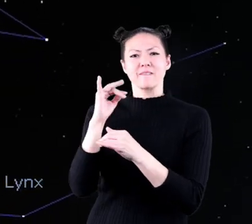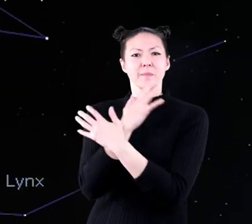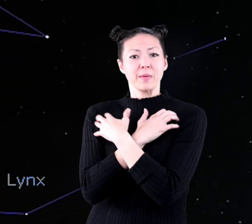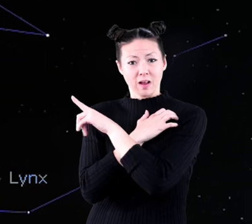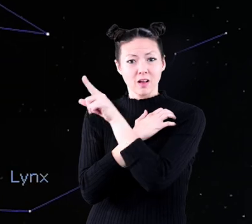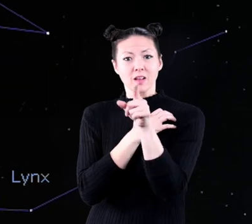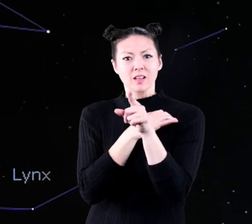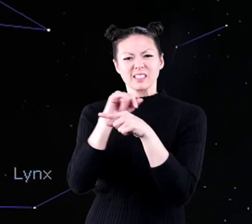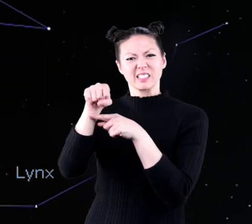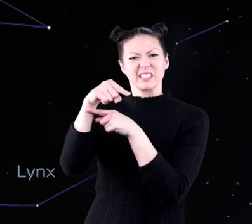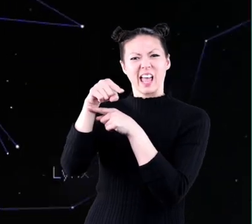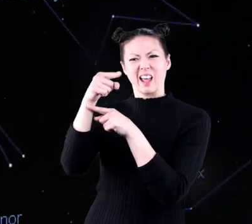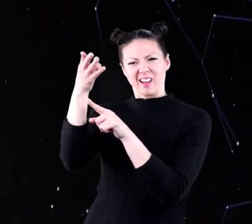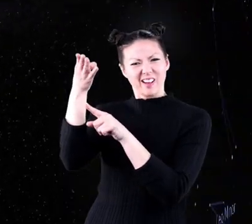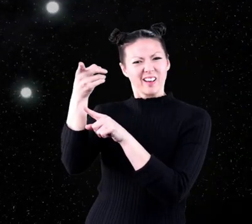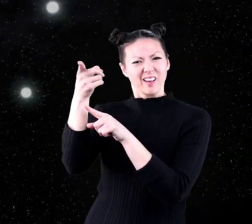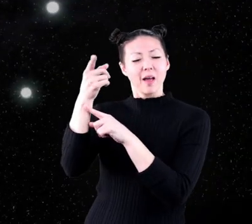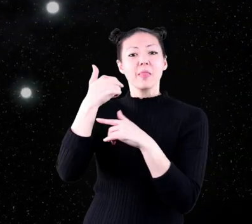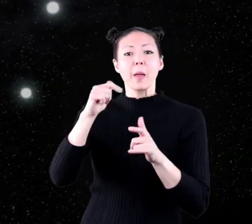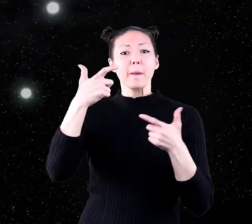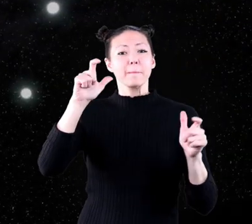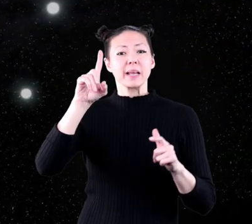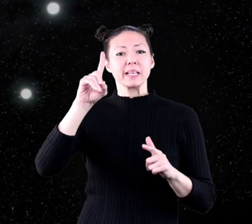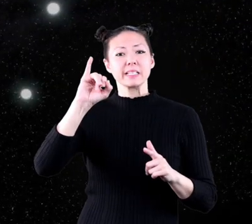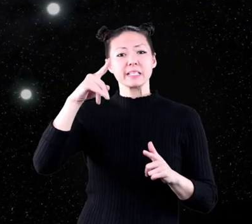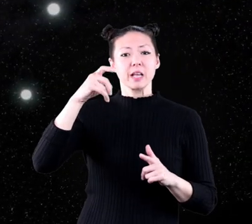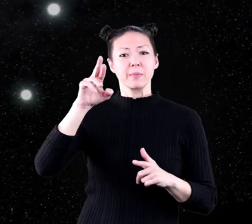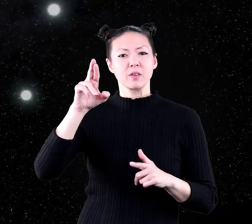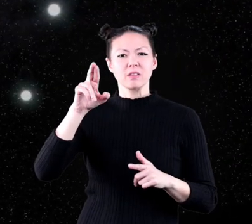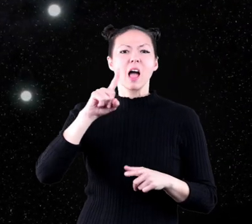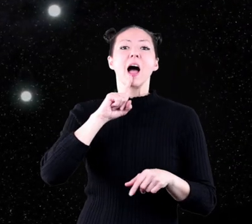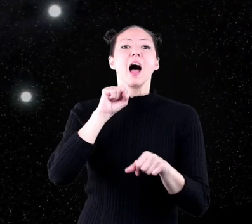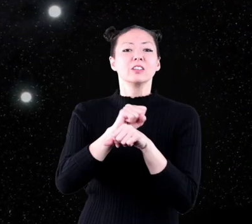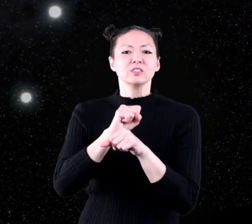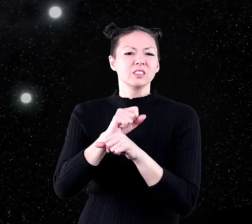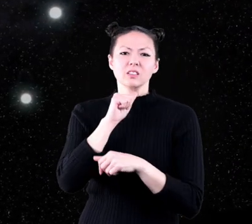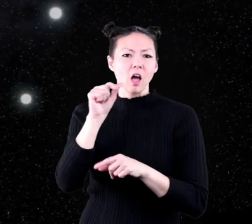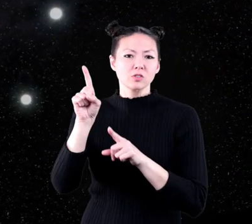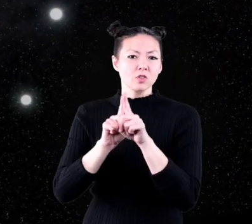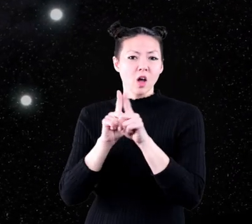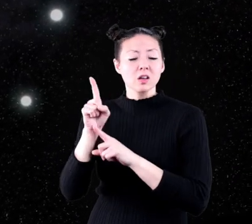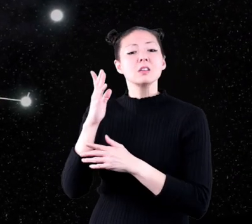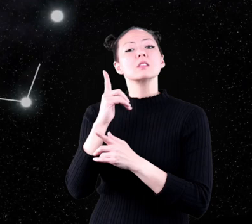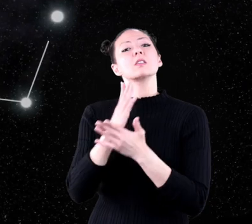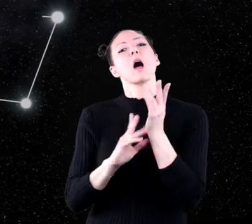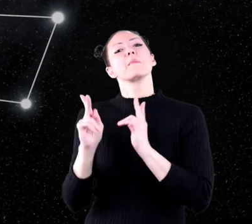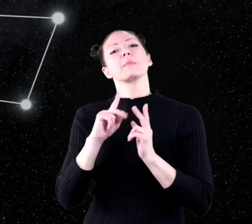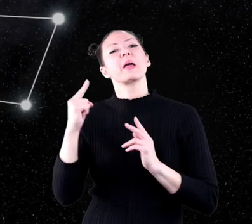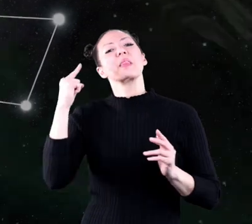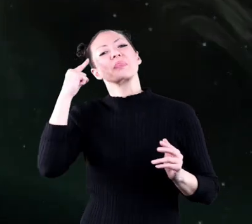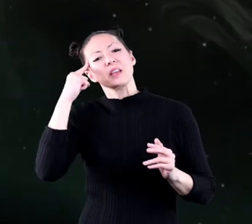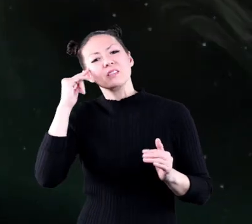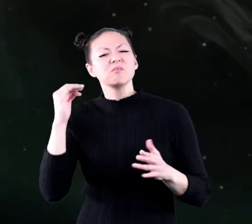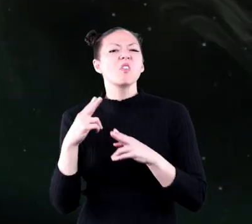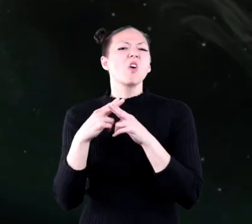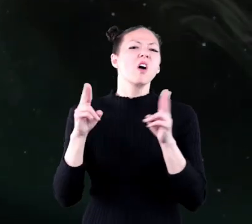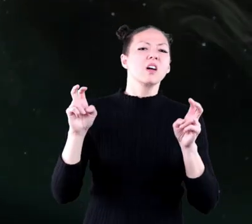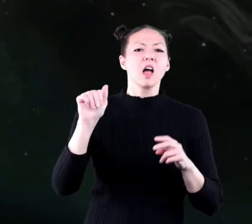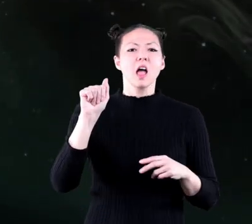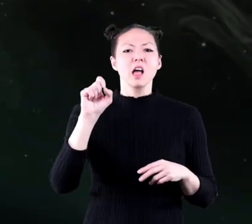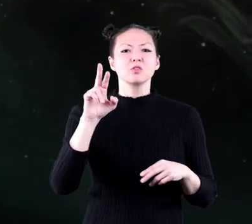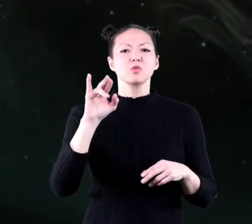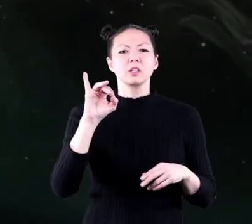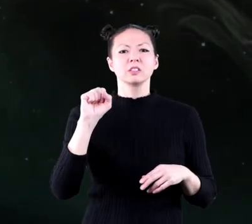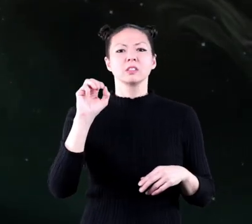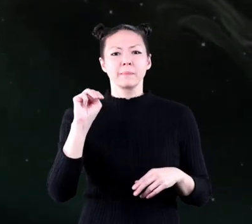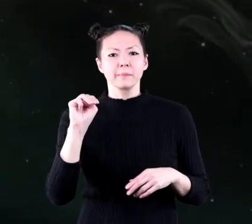as well as its tail. The Big Dipper is not actually a constellation as some people think. It is called an